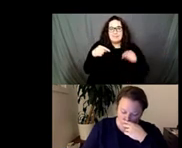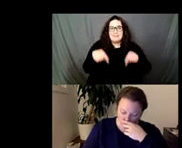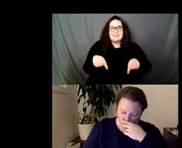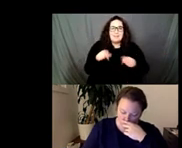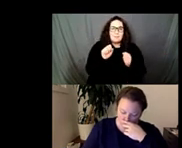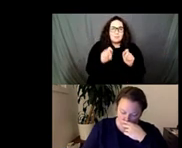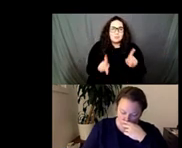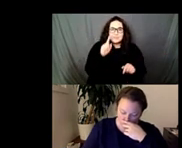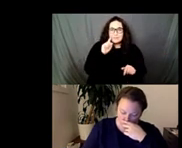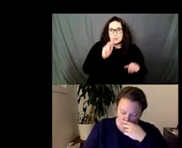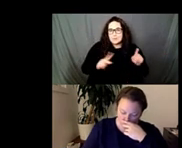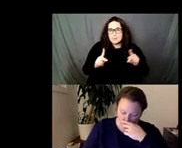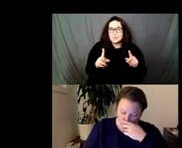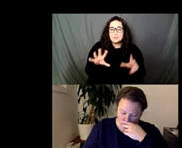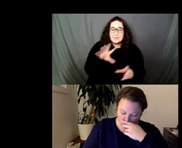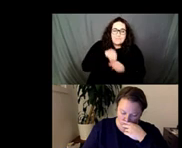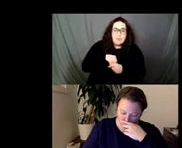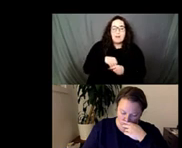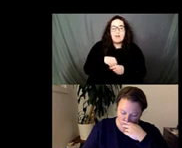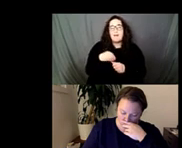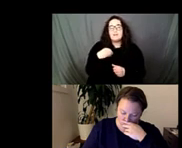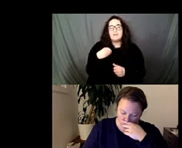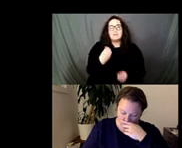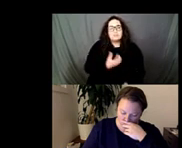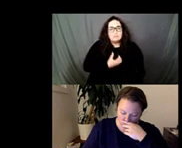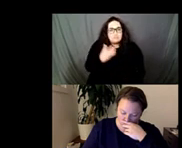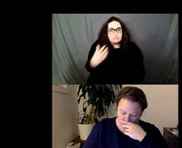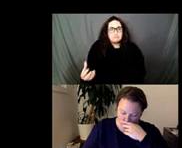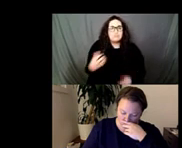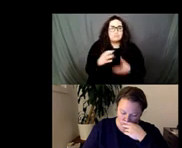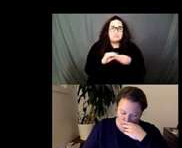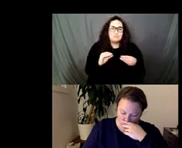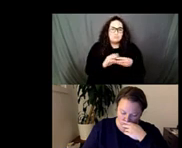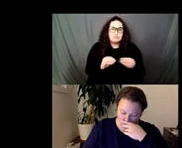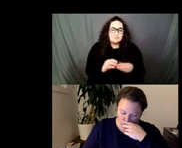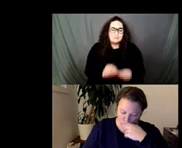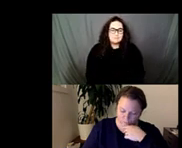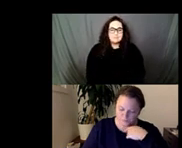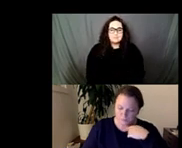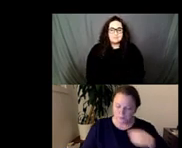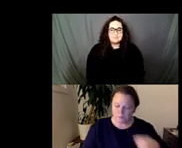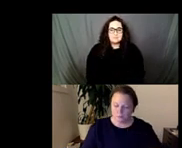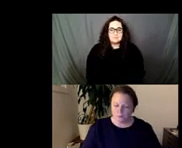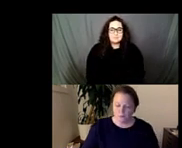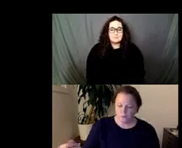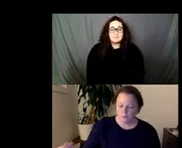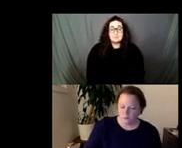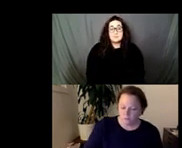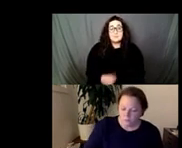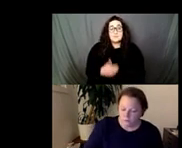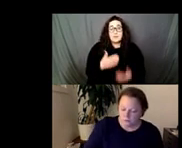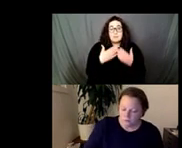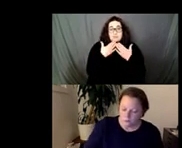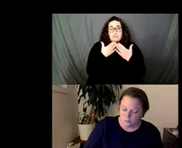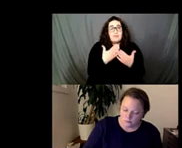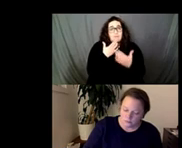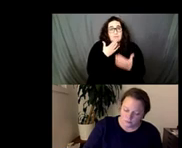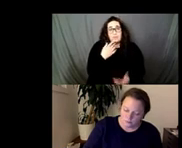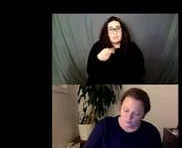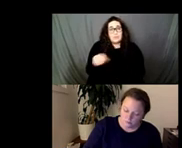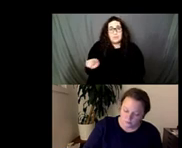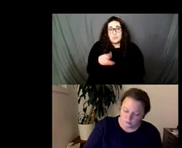contribute um yeah and the whole experience i'm so grateful for having been um invited to